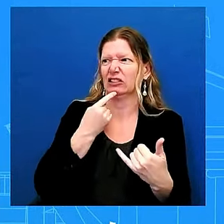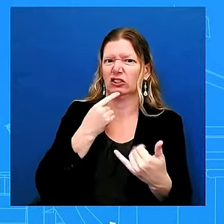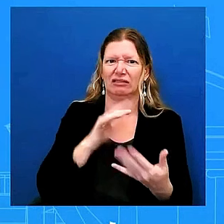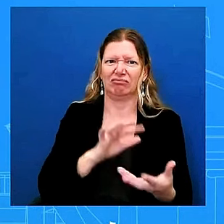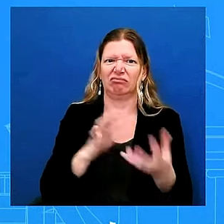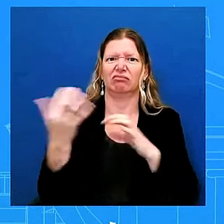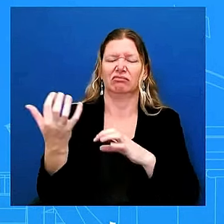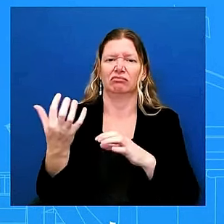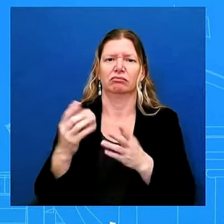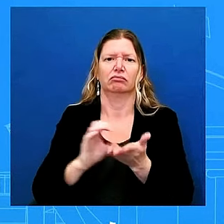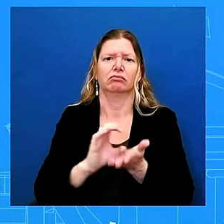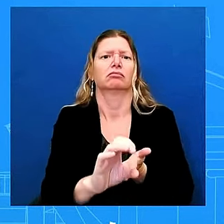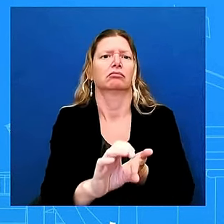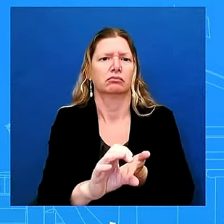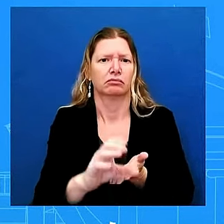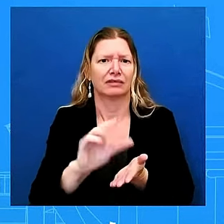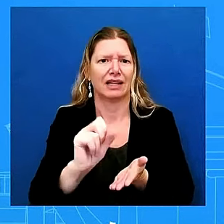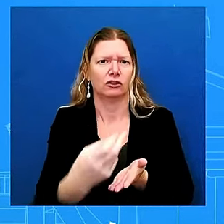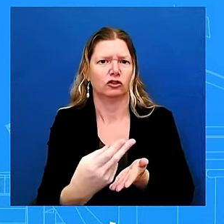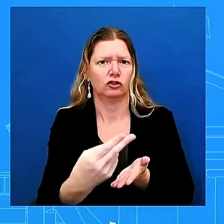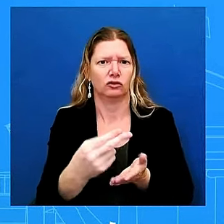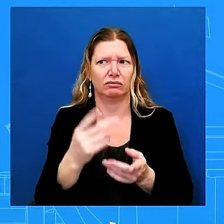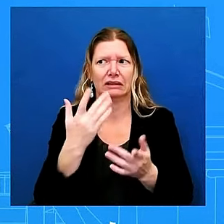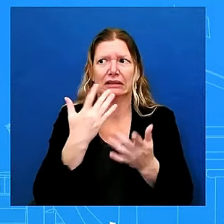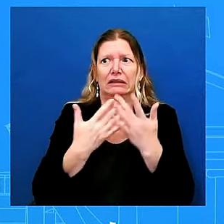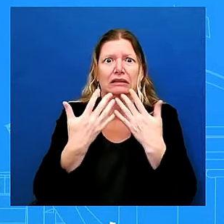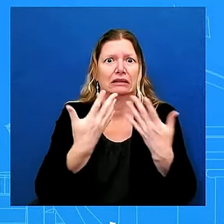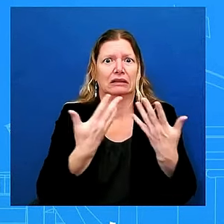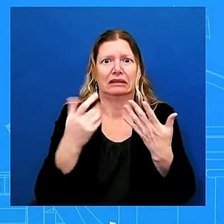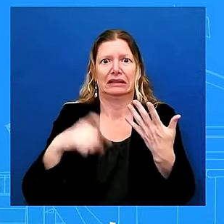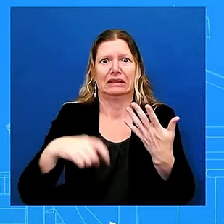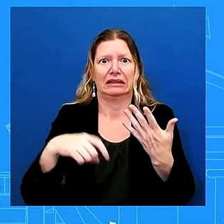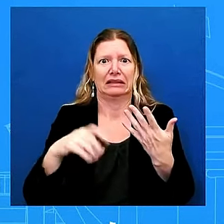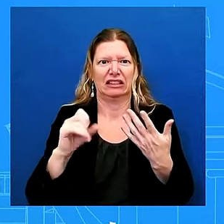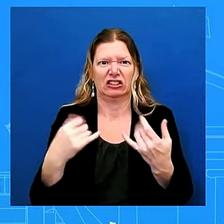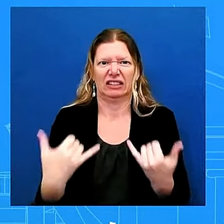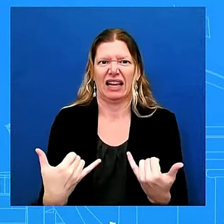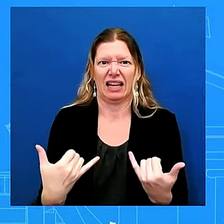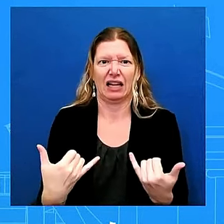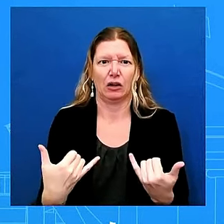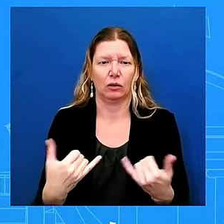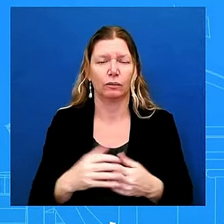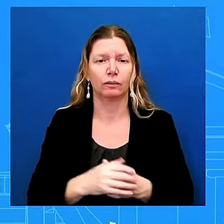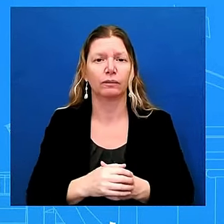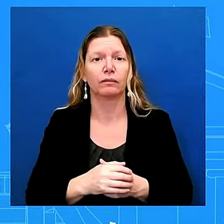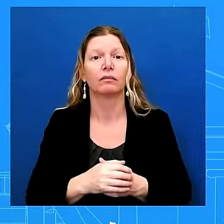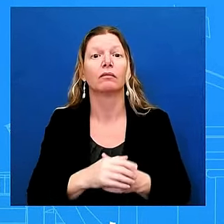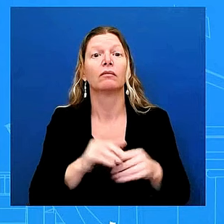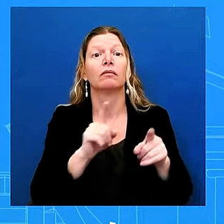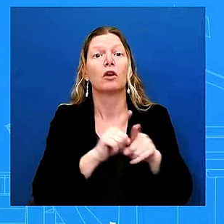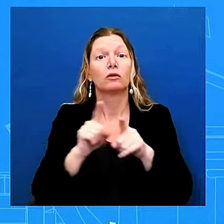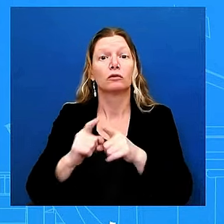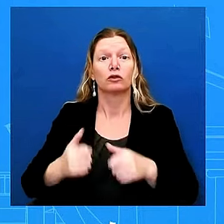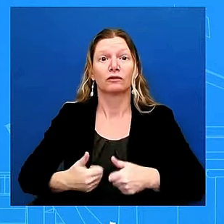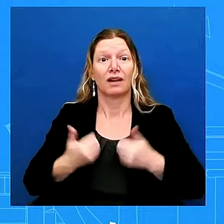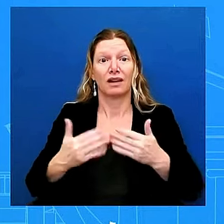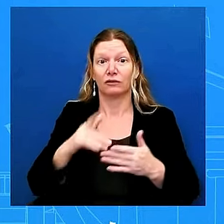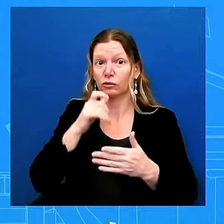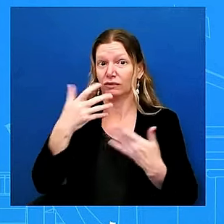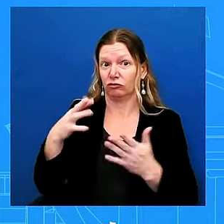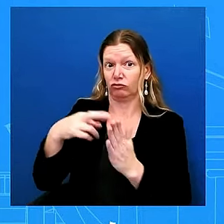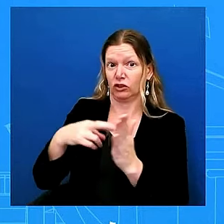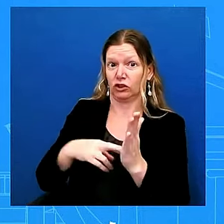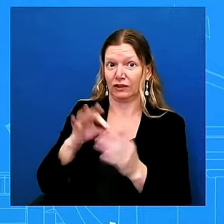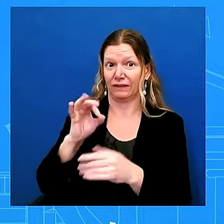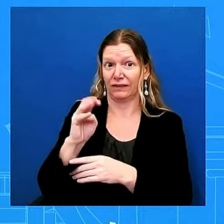in addition survivors who register for the fema individual assistance program will be eligible to receive assistance to help repair their